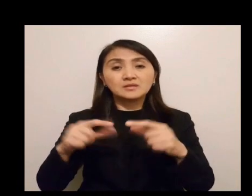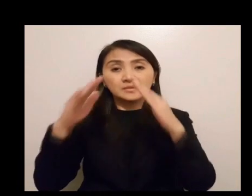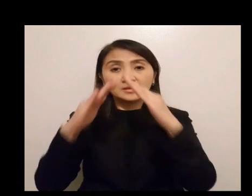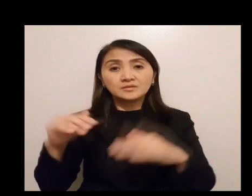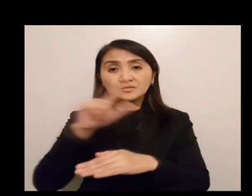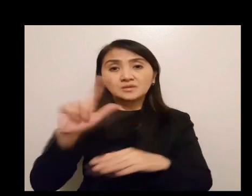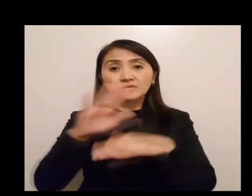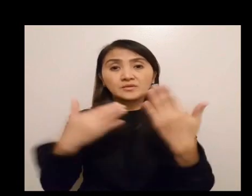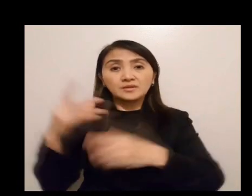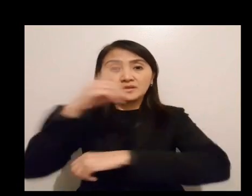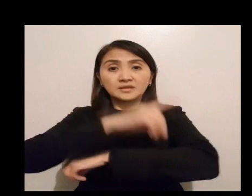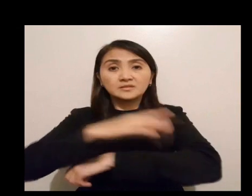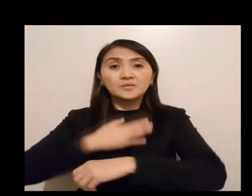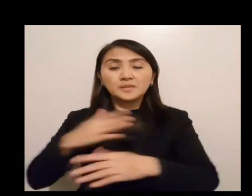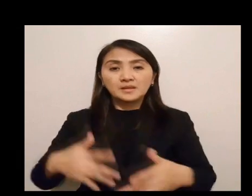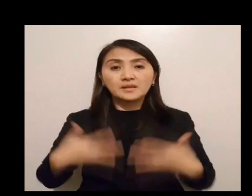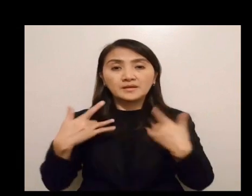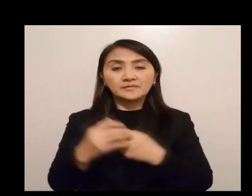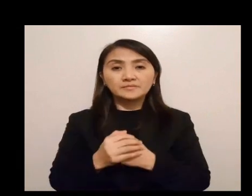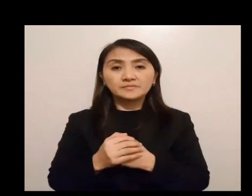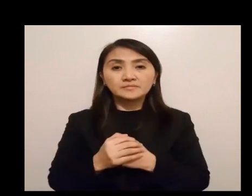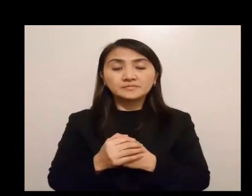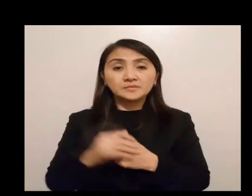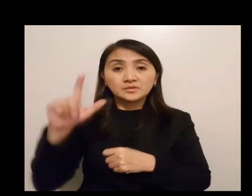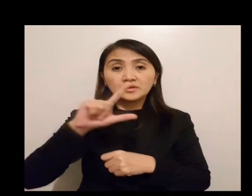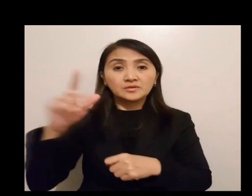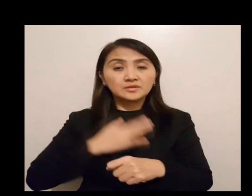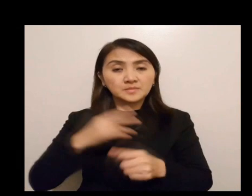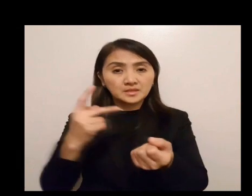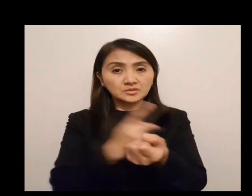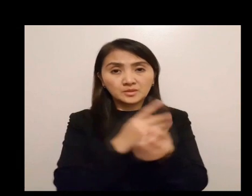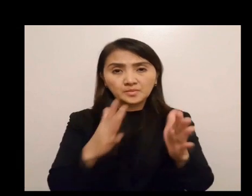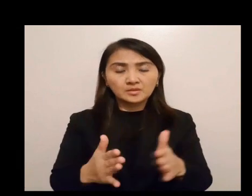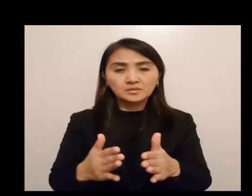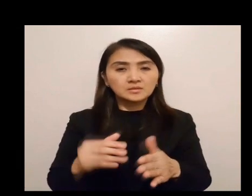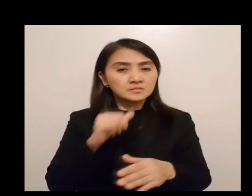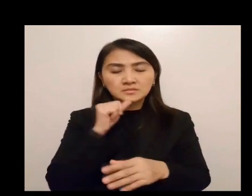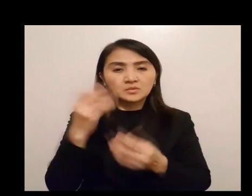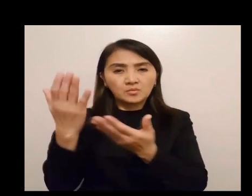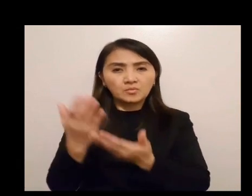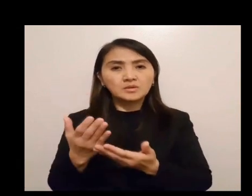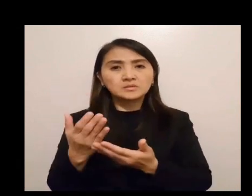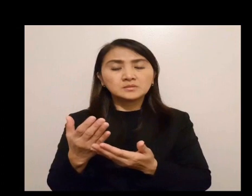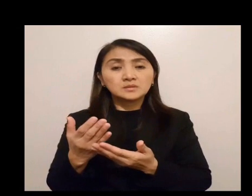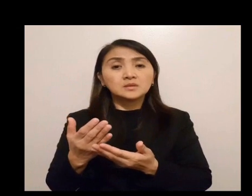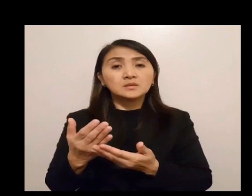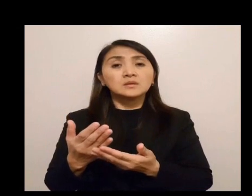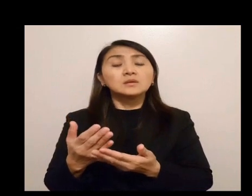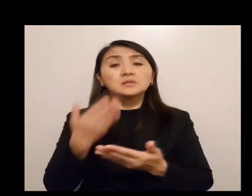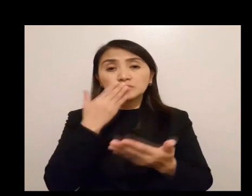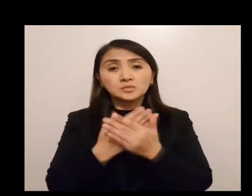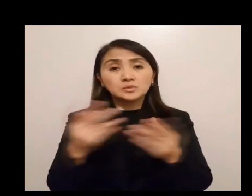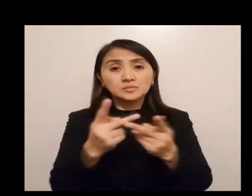I shall live in the house of the Lord all the days of my life. The Lord is my shepherd, I shall not